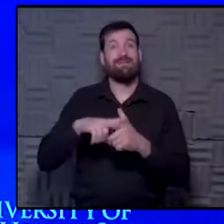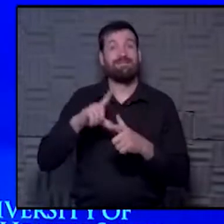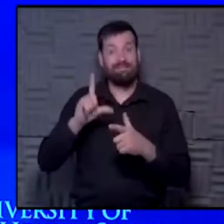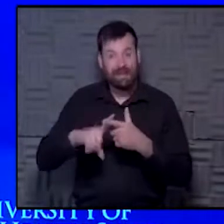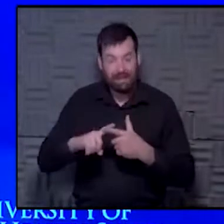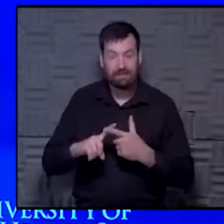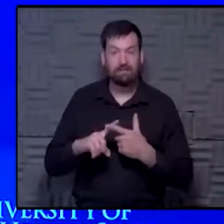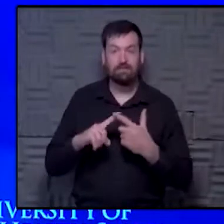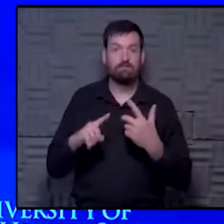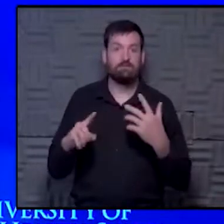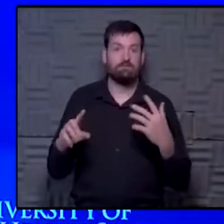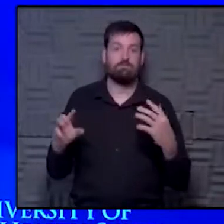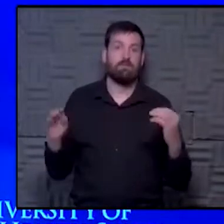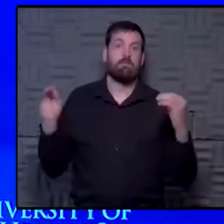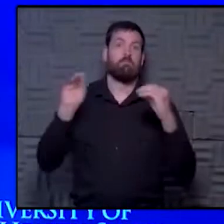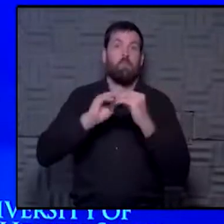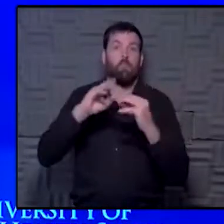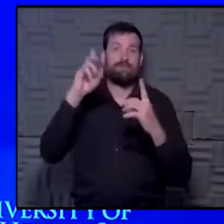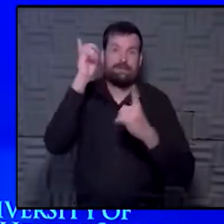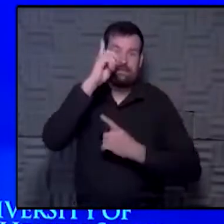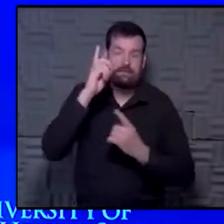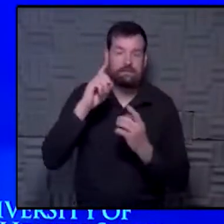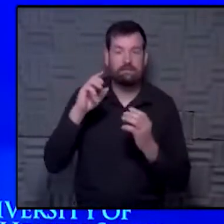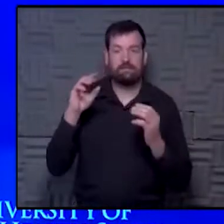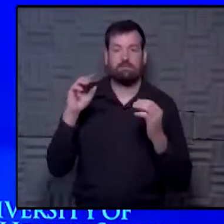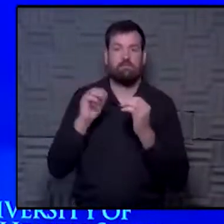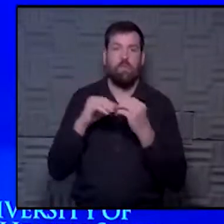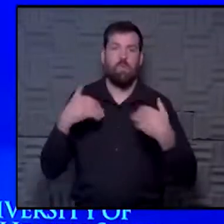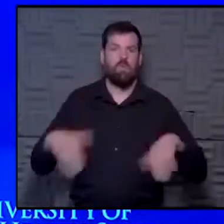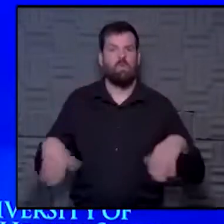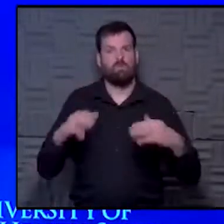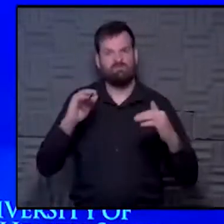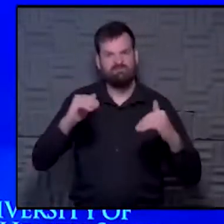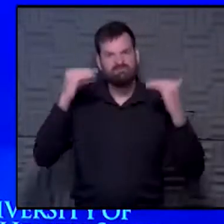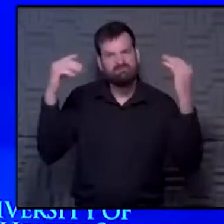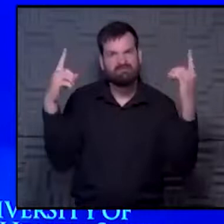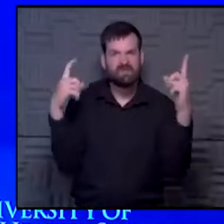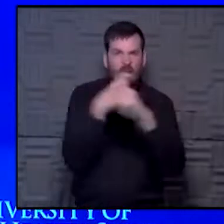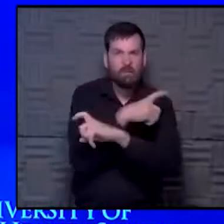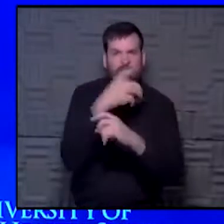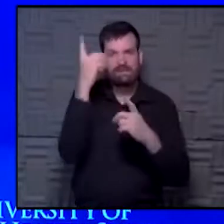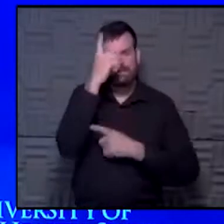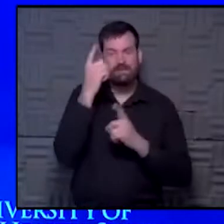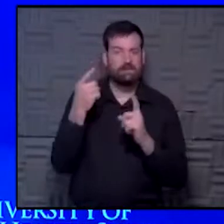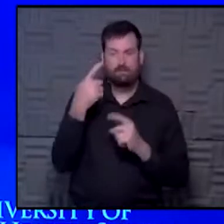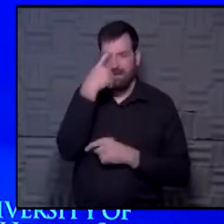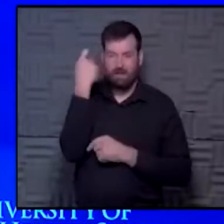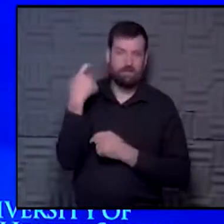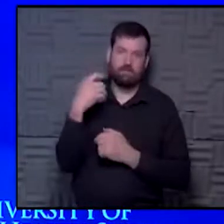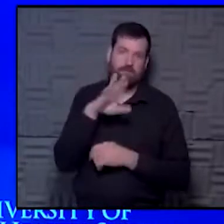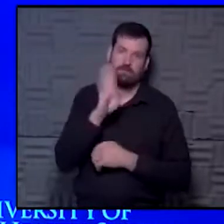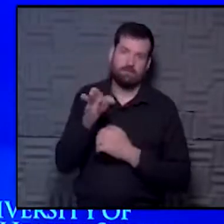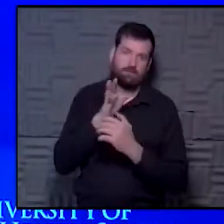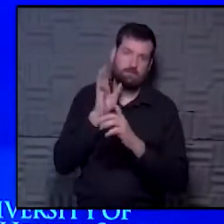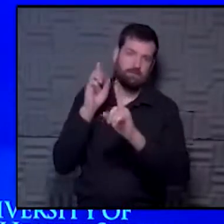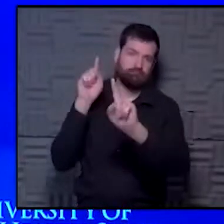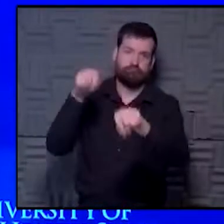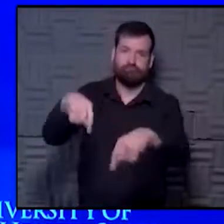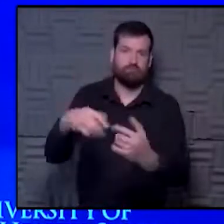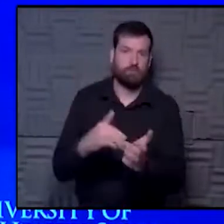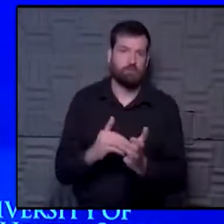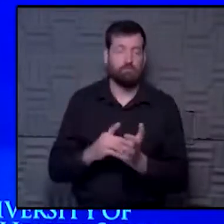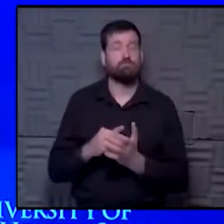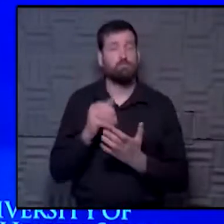morbidity, more disease, more advanced disease, more quickly from that lack of follow-up. And I think we'll be learning about